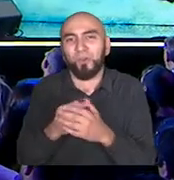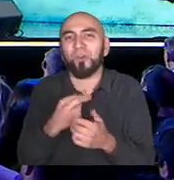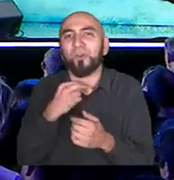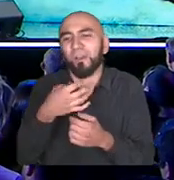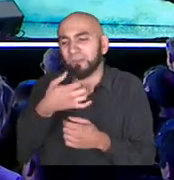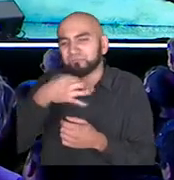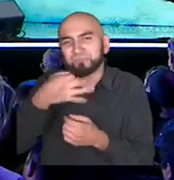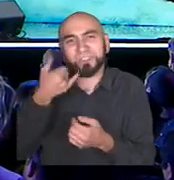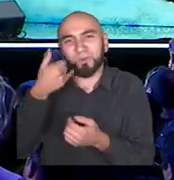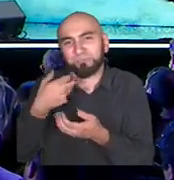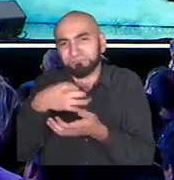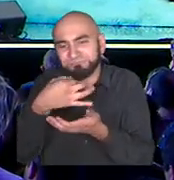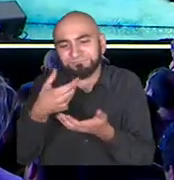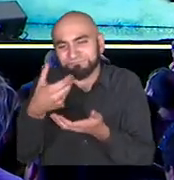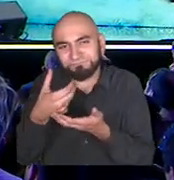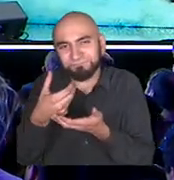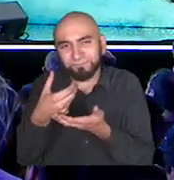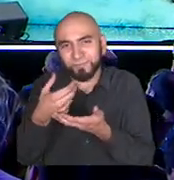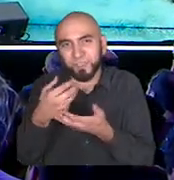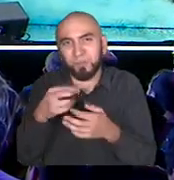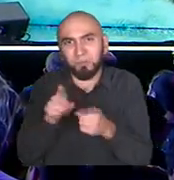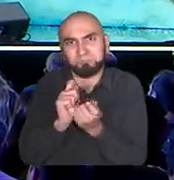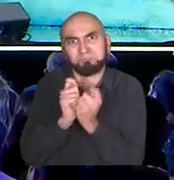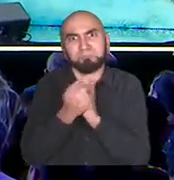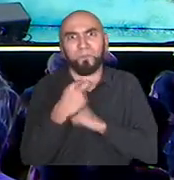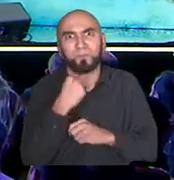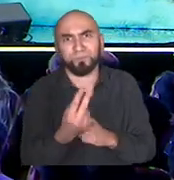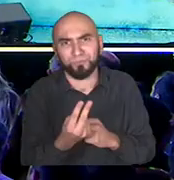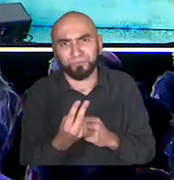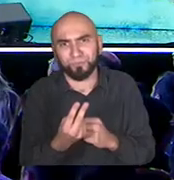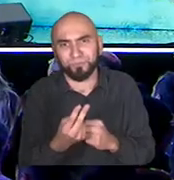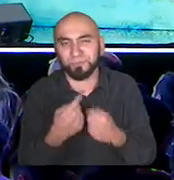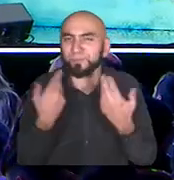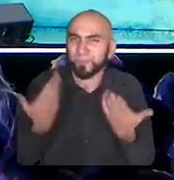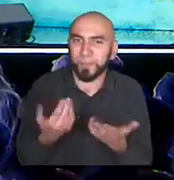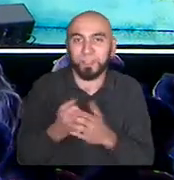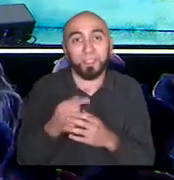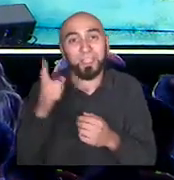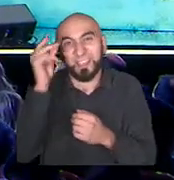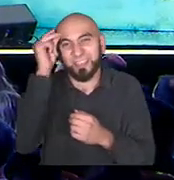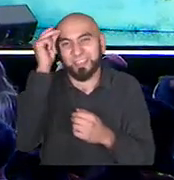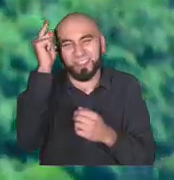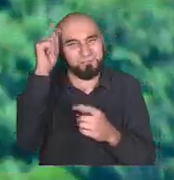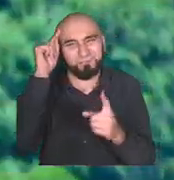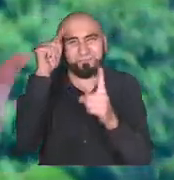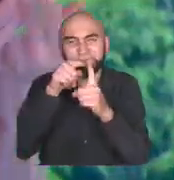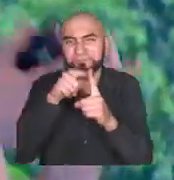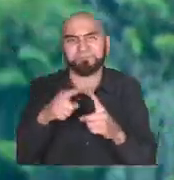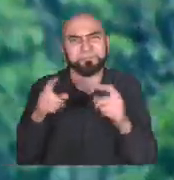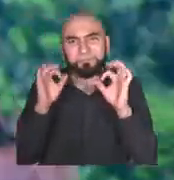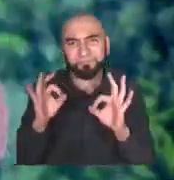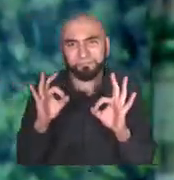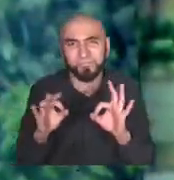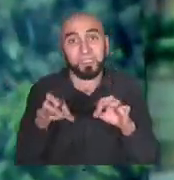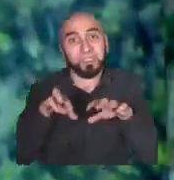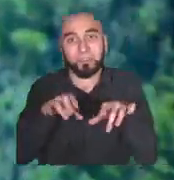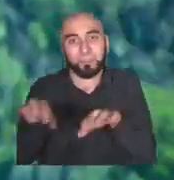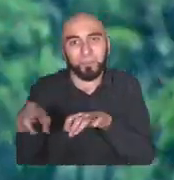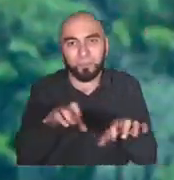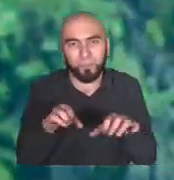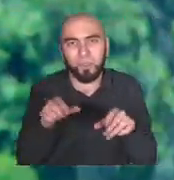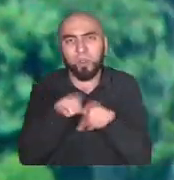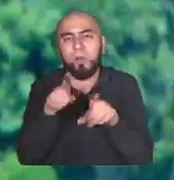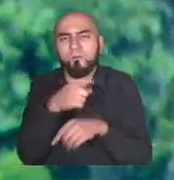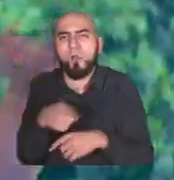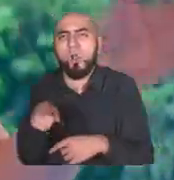The original idea, one of the original ideas of cybernetics, is that we go back to the original idea of technology, which is tool